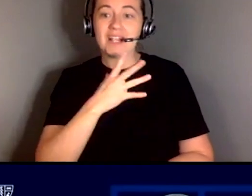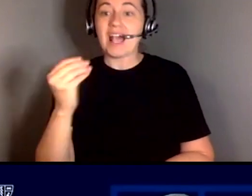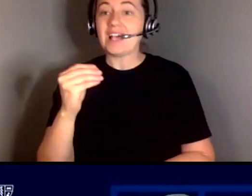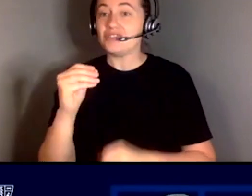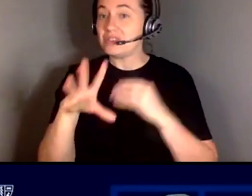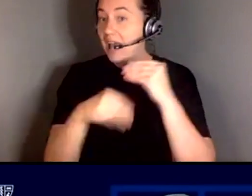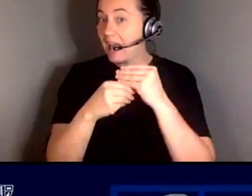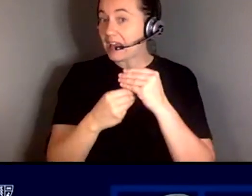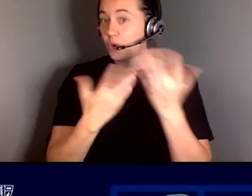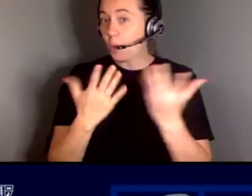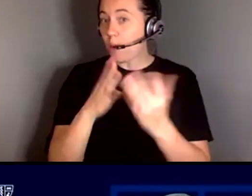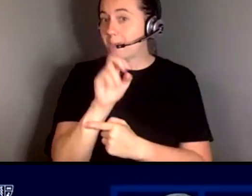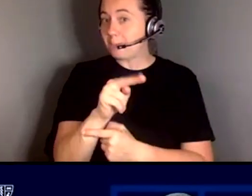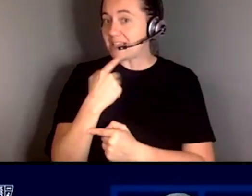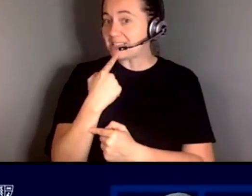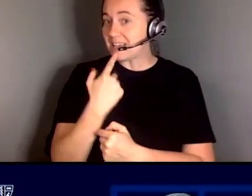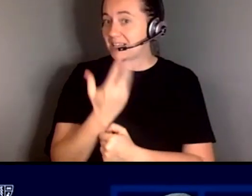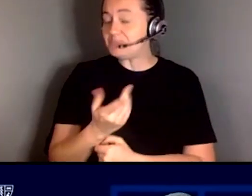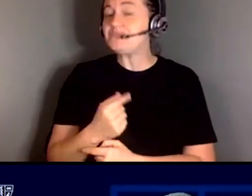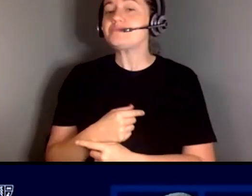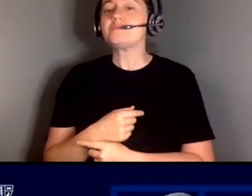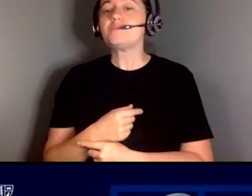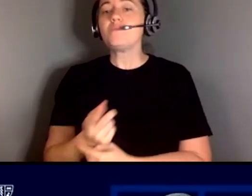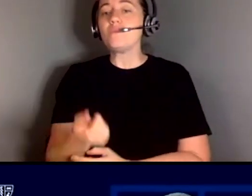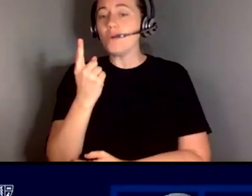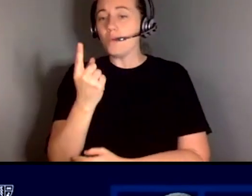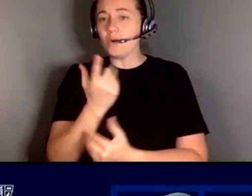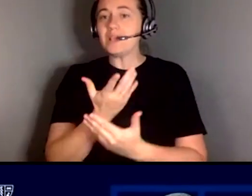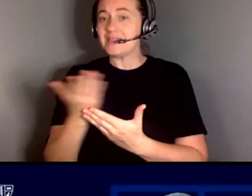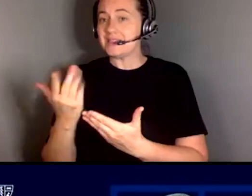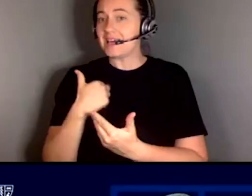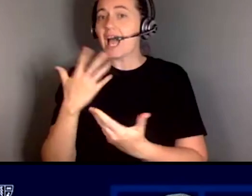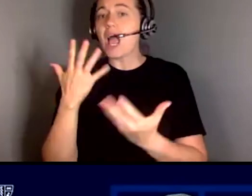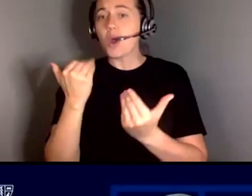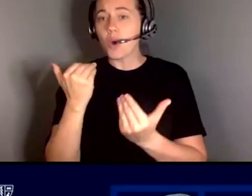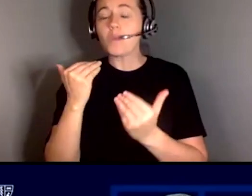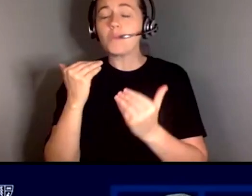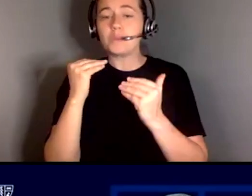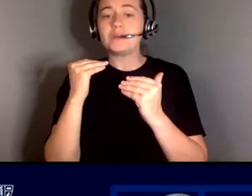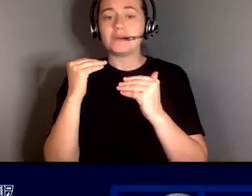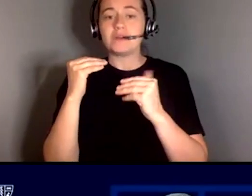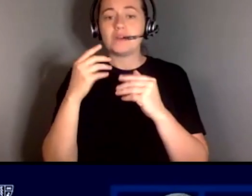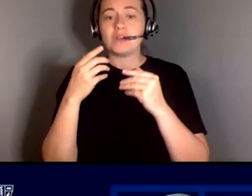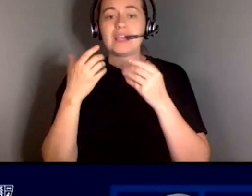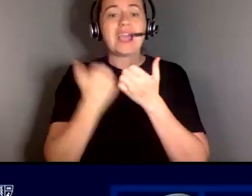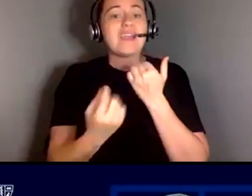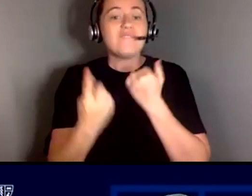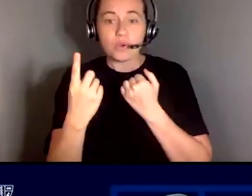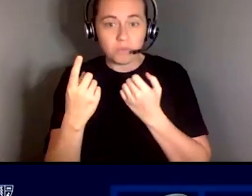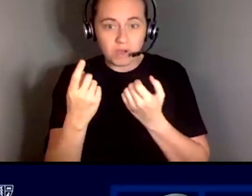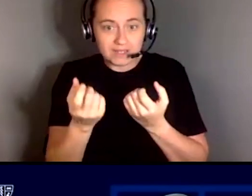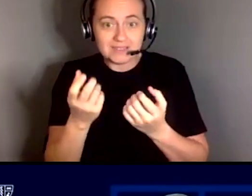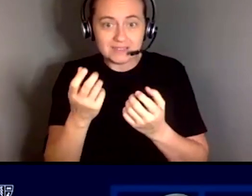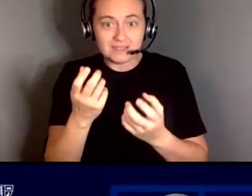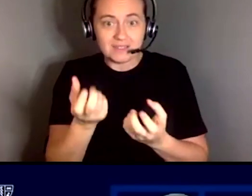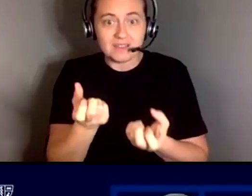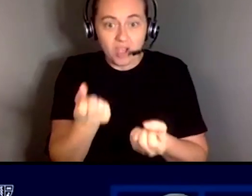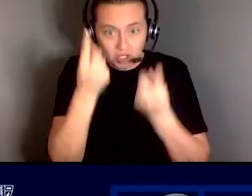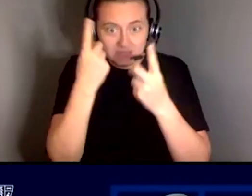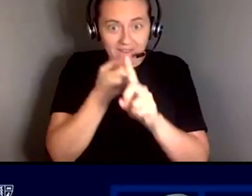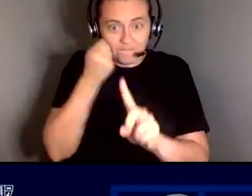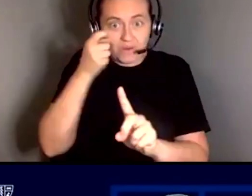was saying just the one takeaway that i would hope that everyone on this call gets from that is